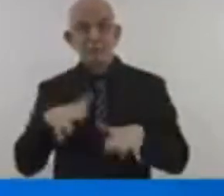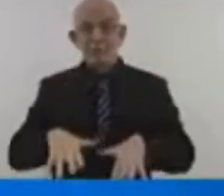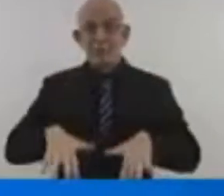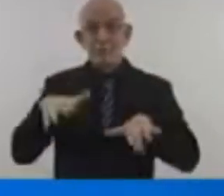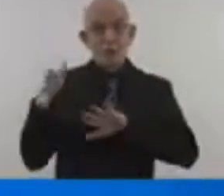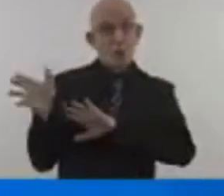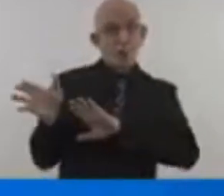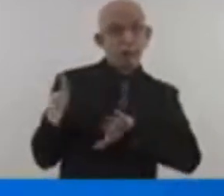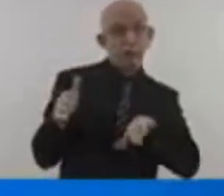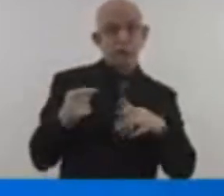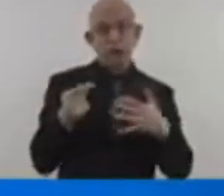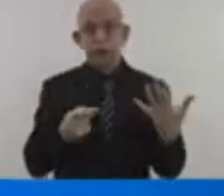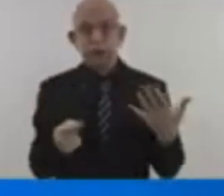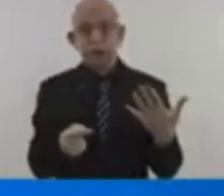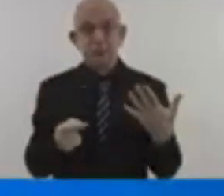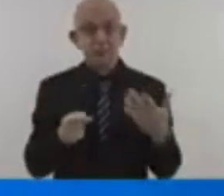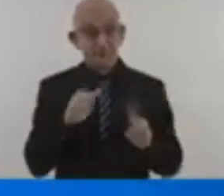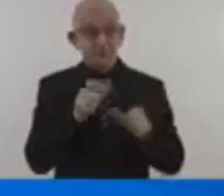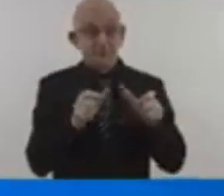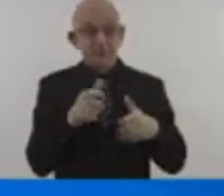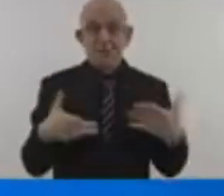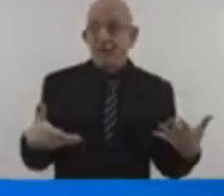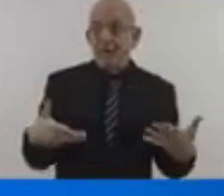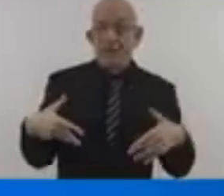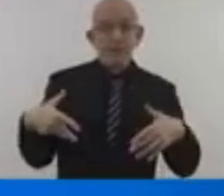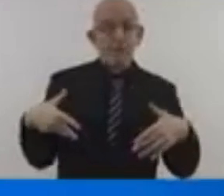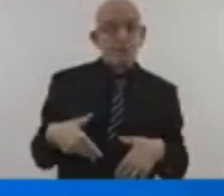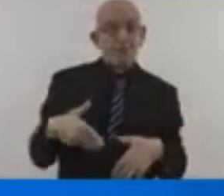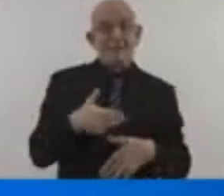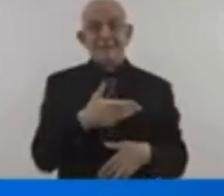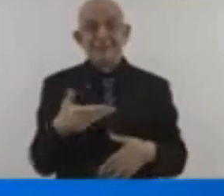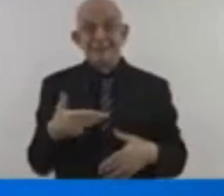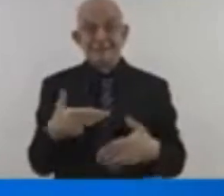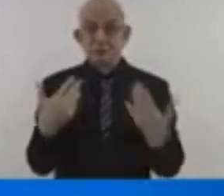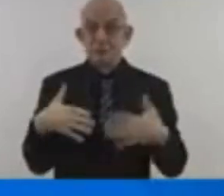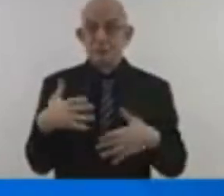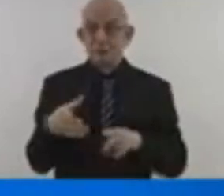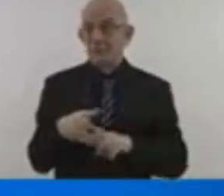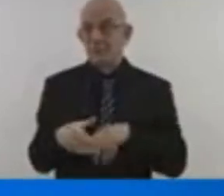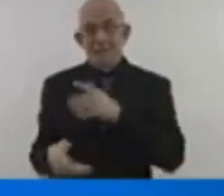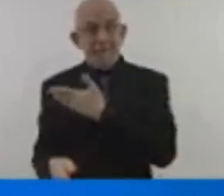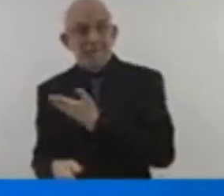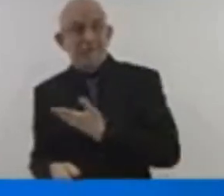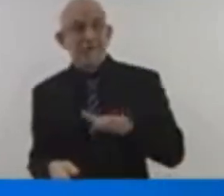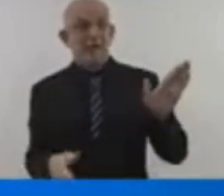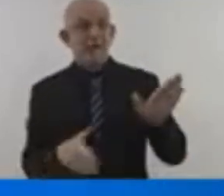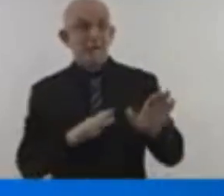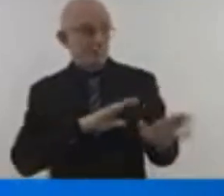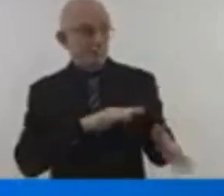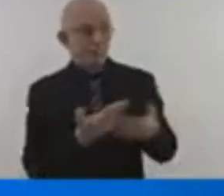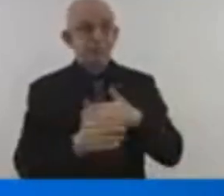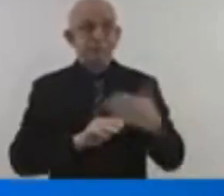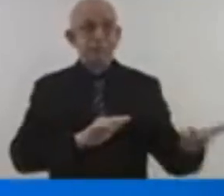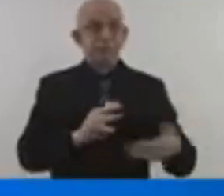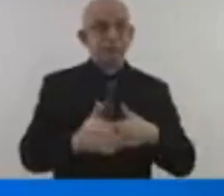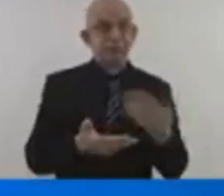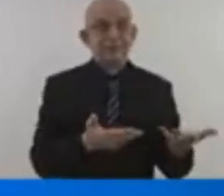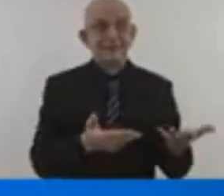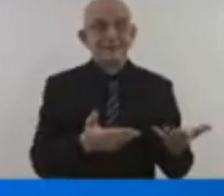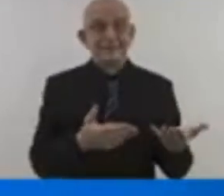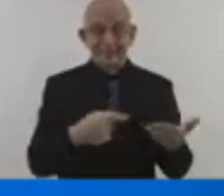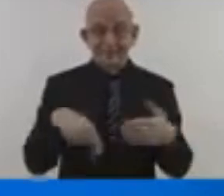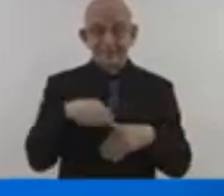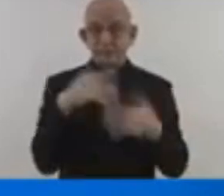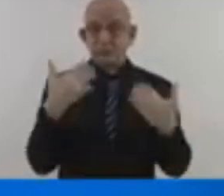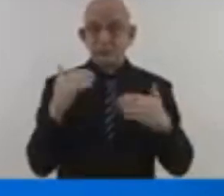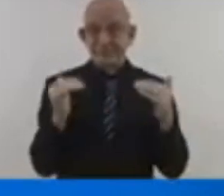US$359 billion a year by 2030. And these missing dollars are not abstractions on a balance